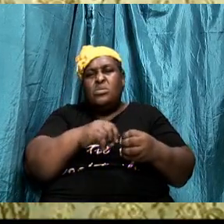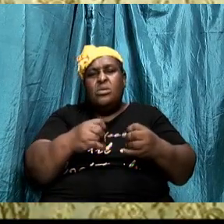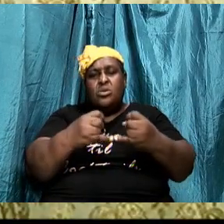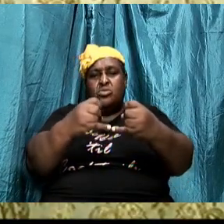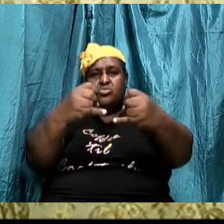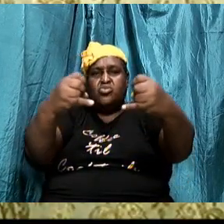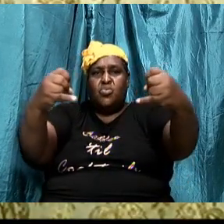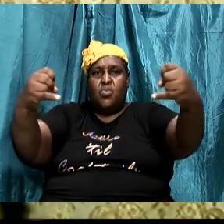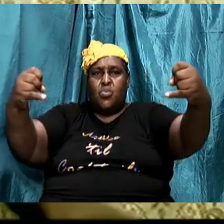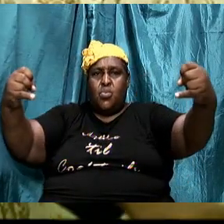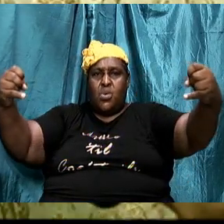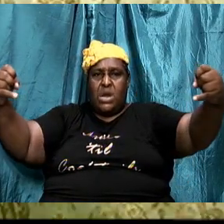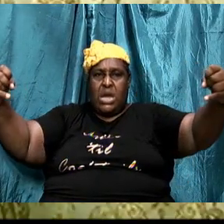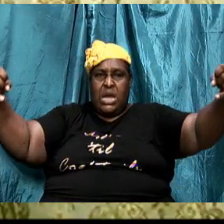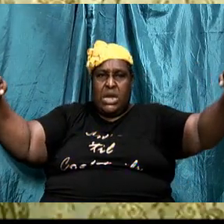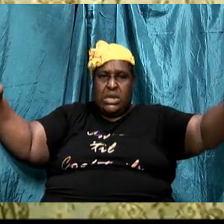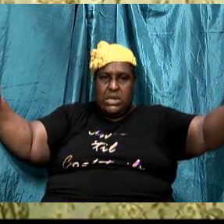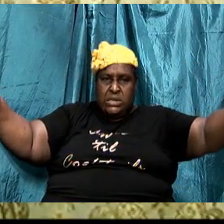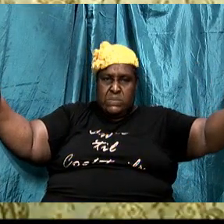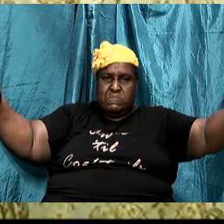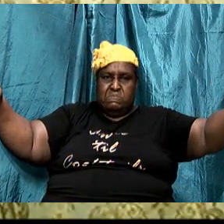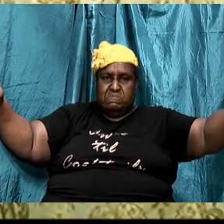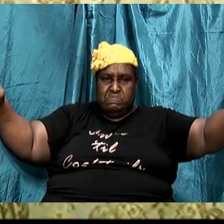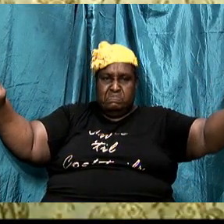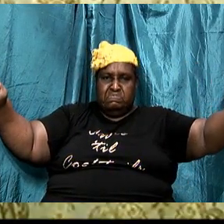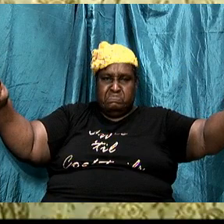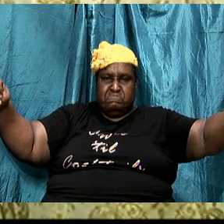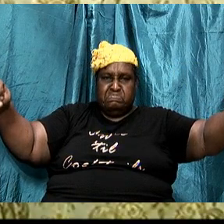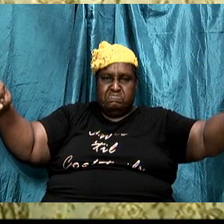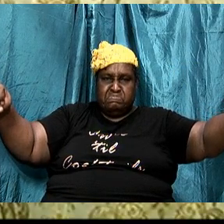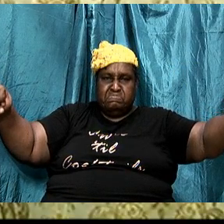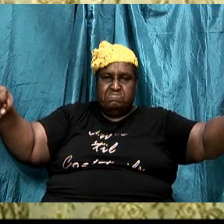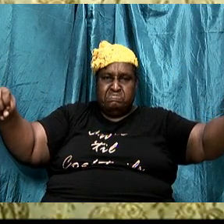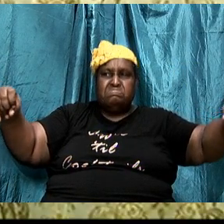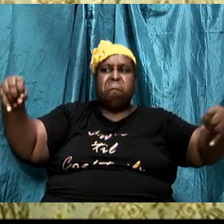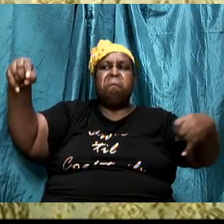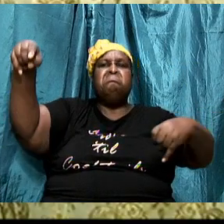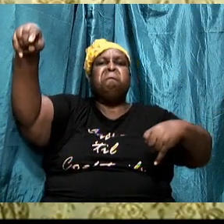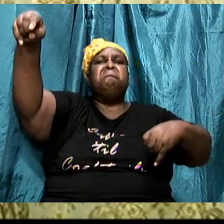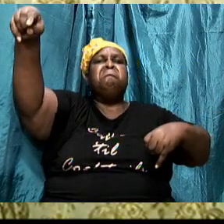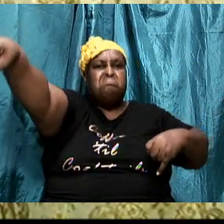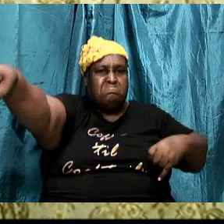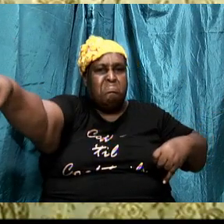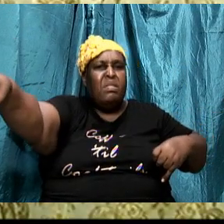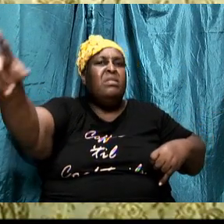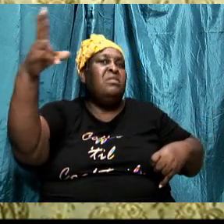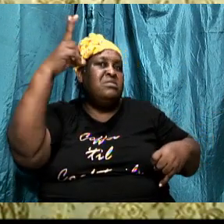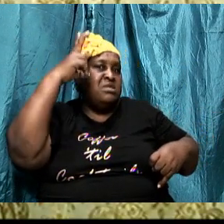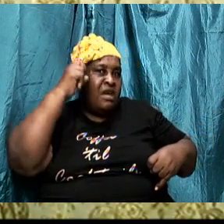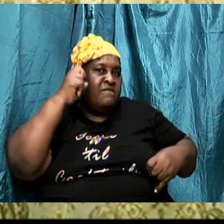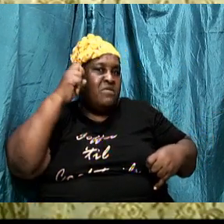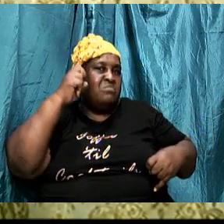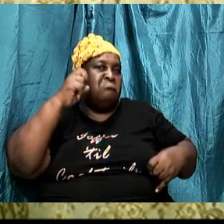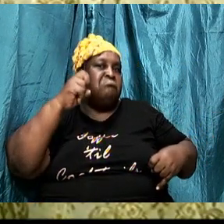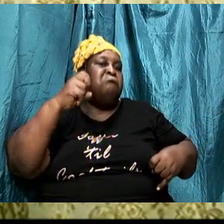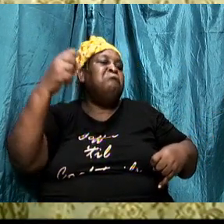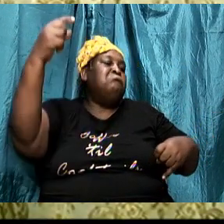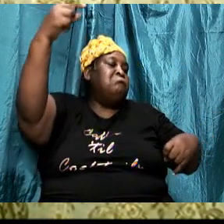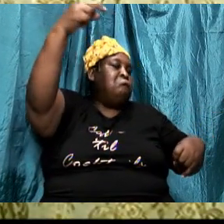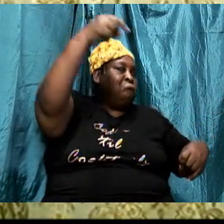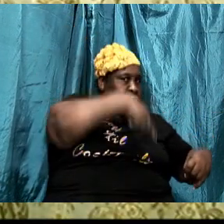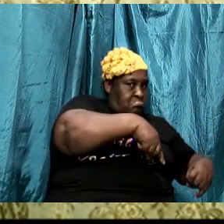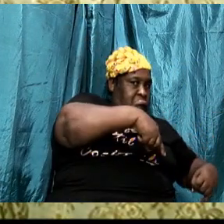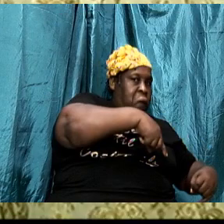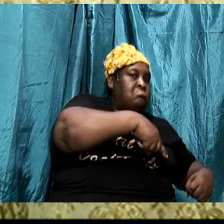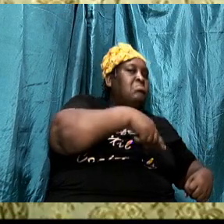but I am drawing that line because anything on that side is the adversary anything that